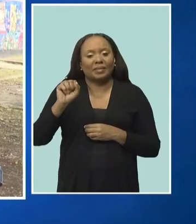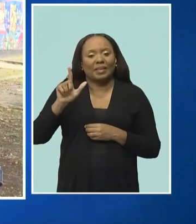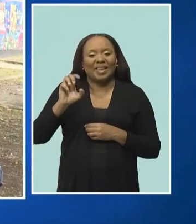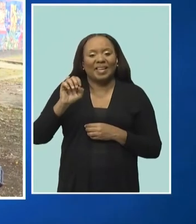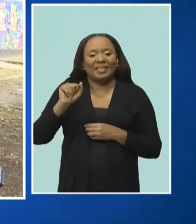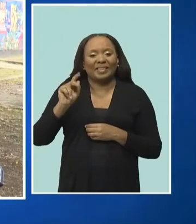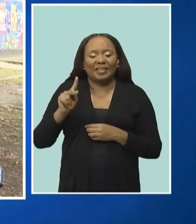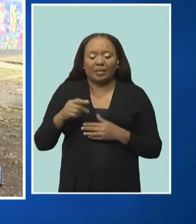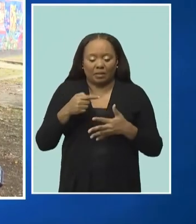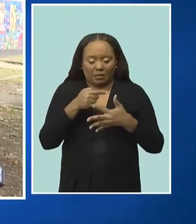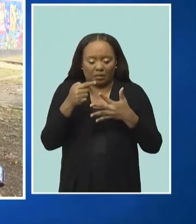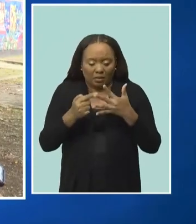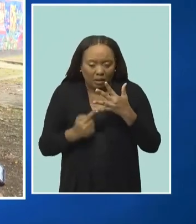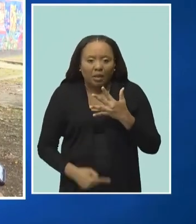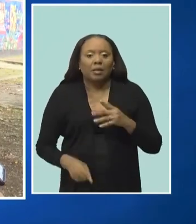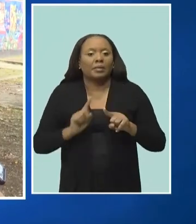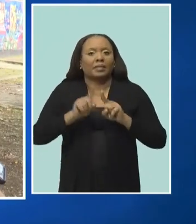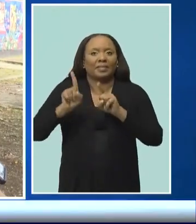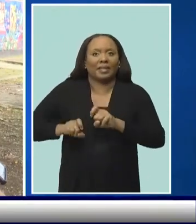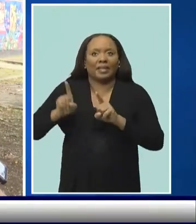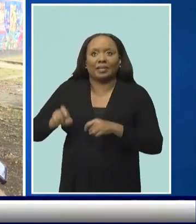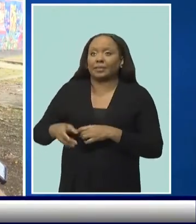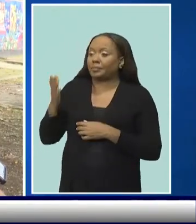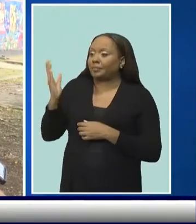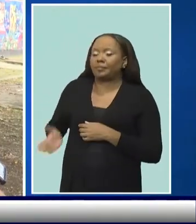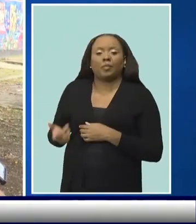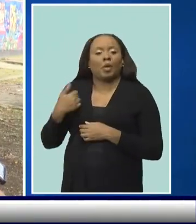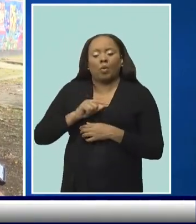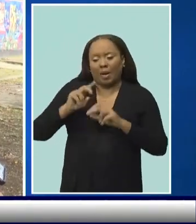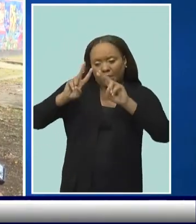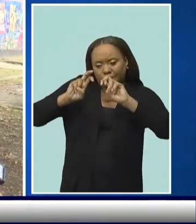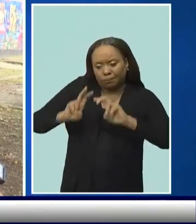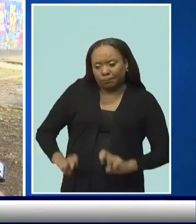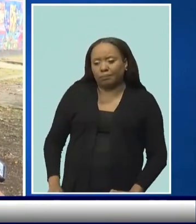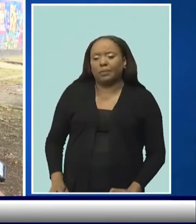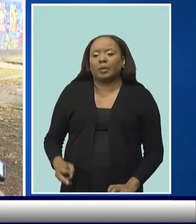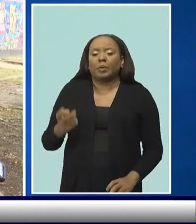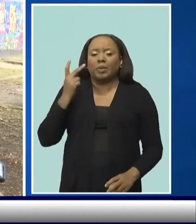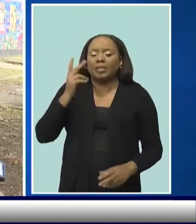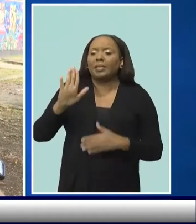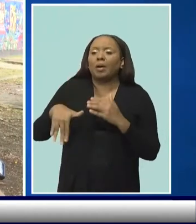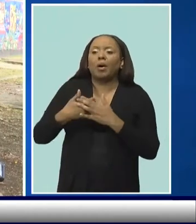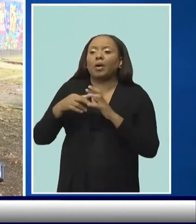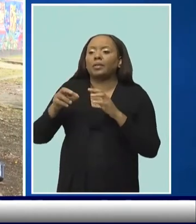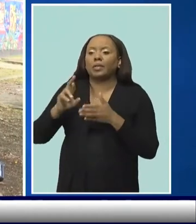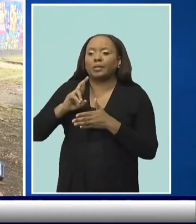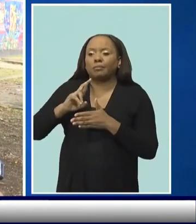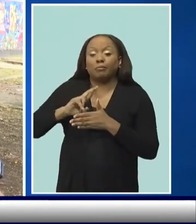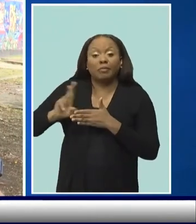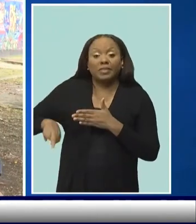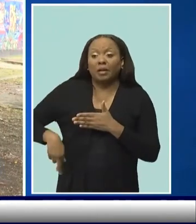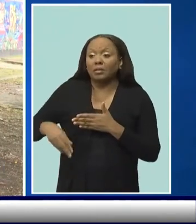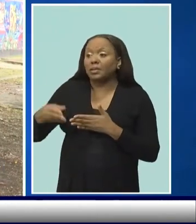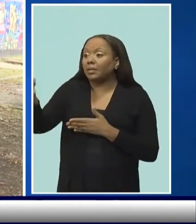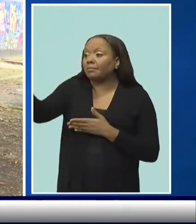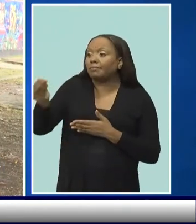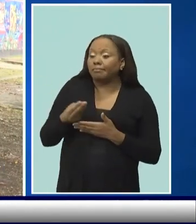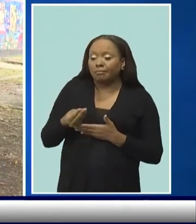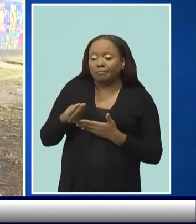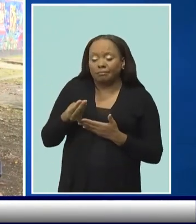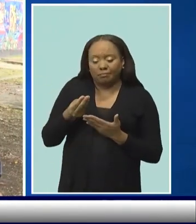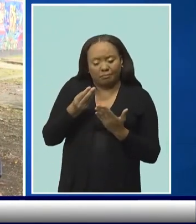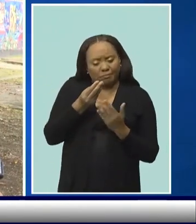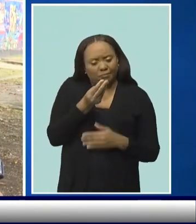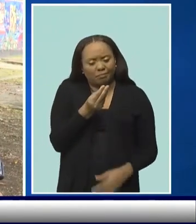all of those results, we made the decision that the teachers and the students could